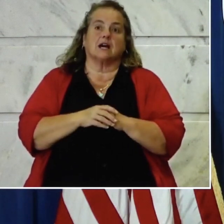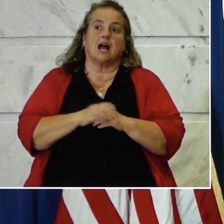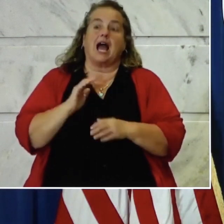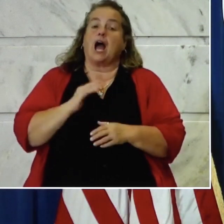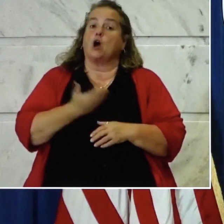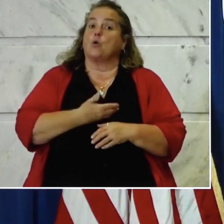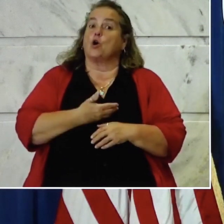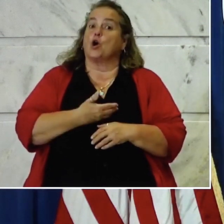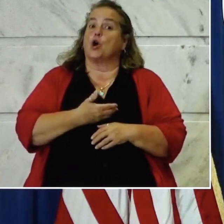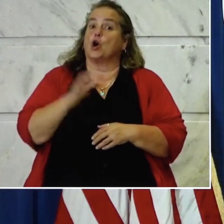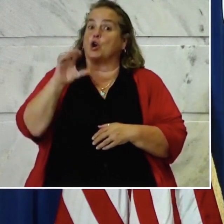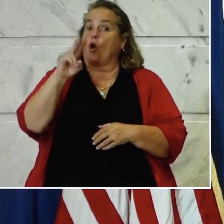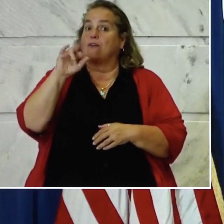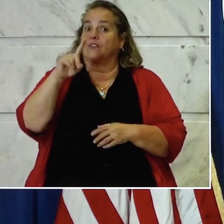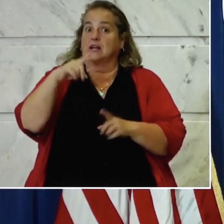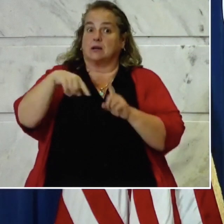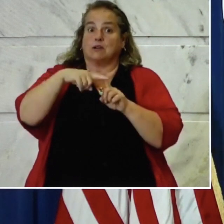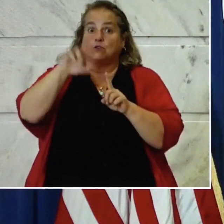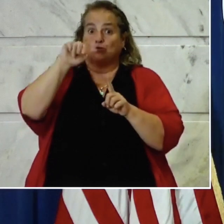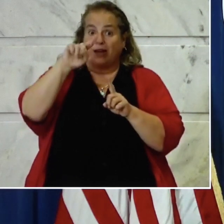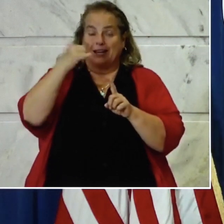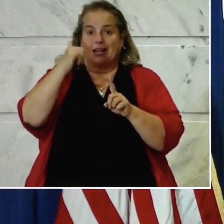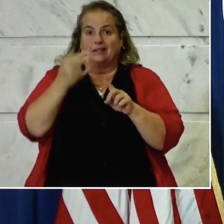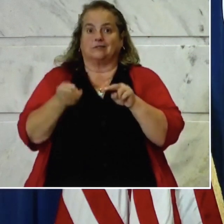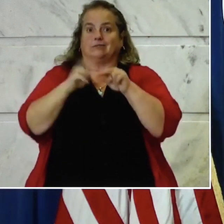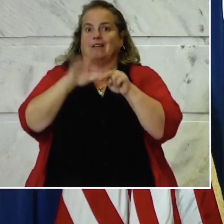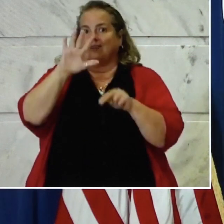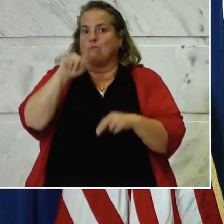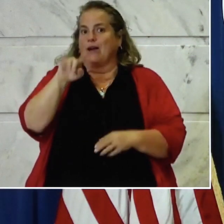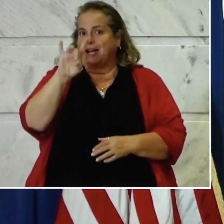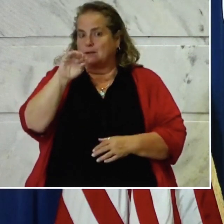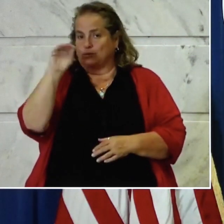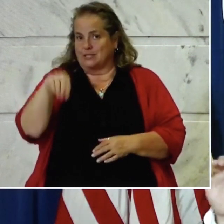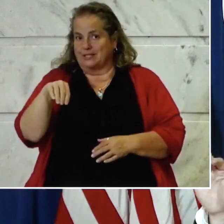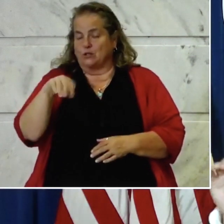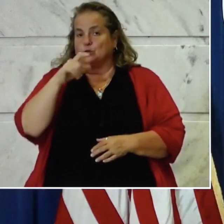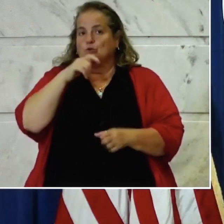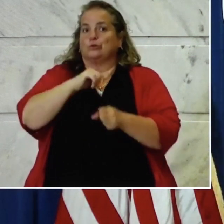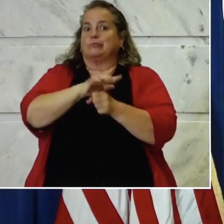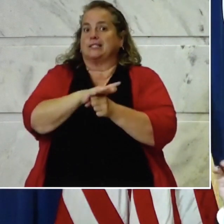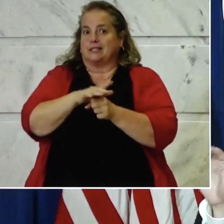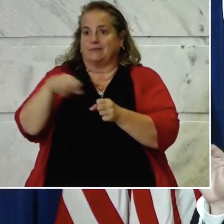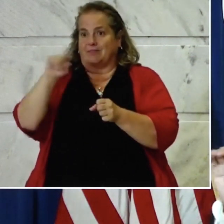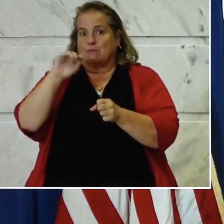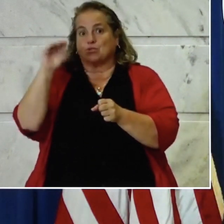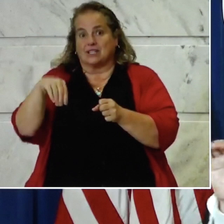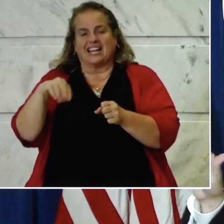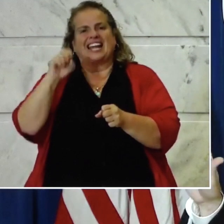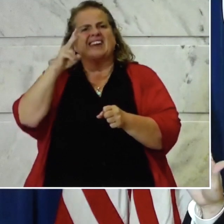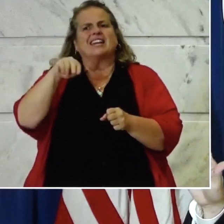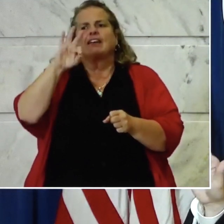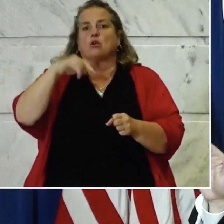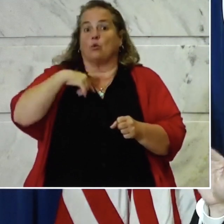COVID positivity rate is back up a little bit to 5.8 percent. Now, even if we are going to plateau on our